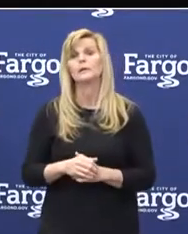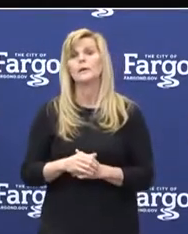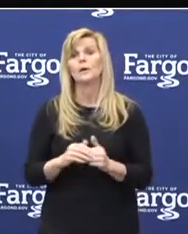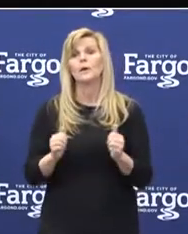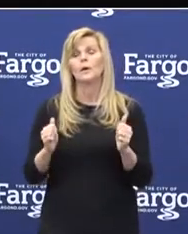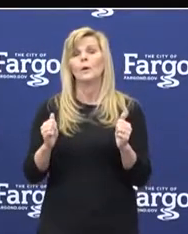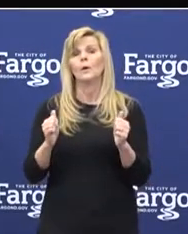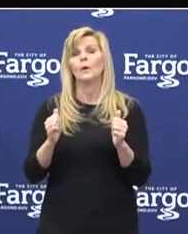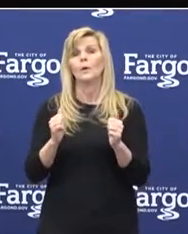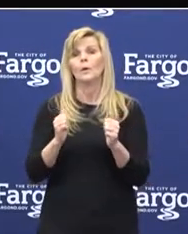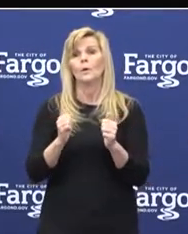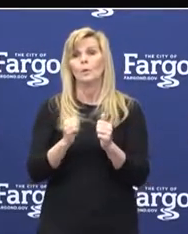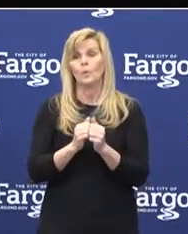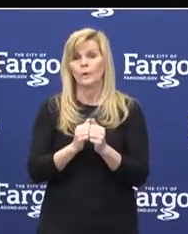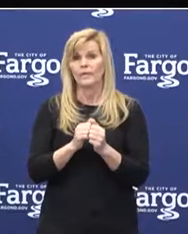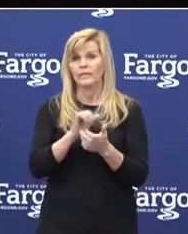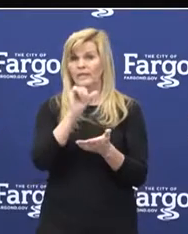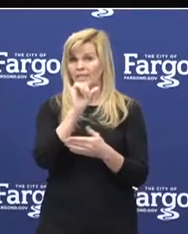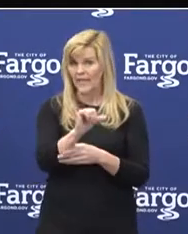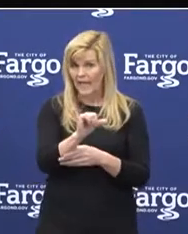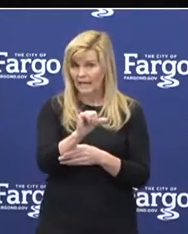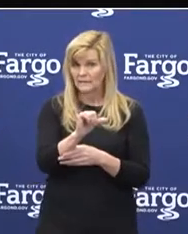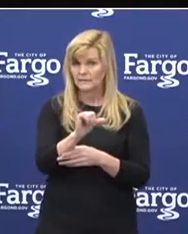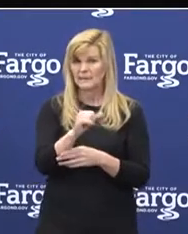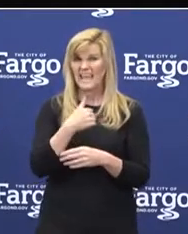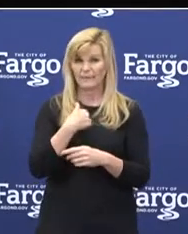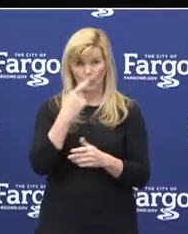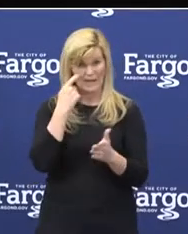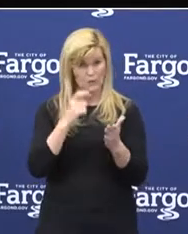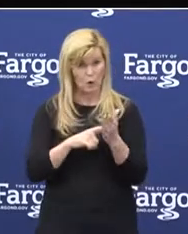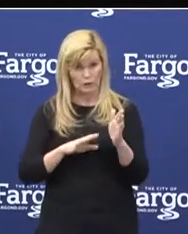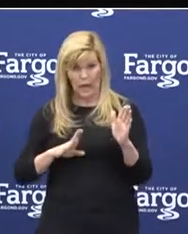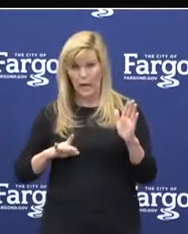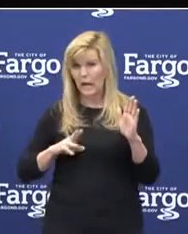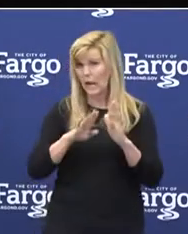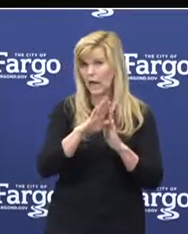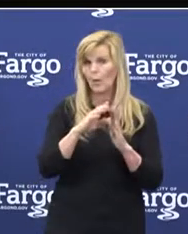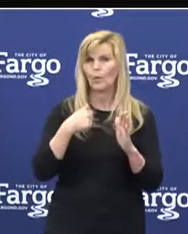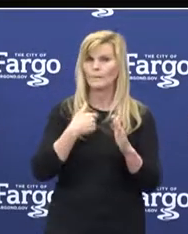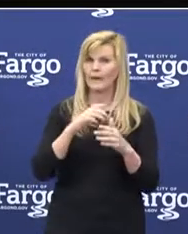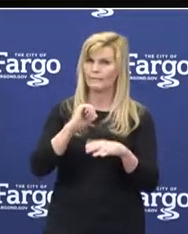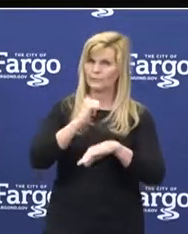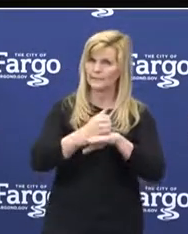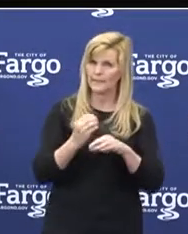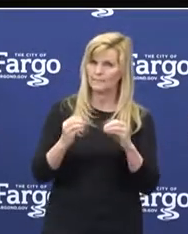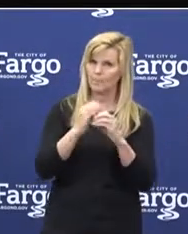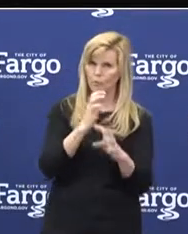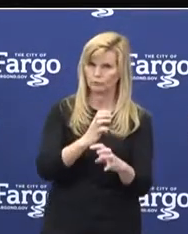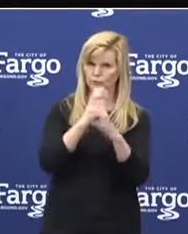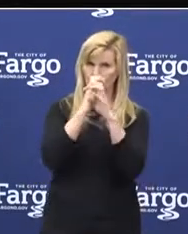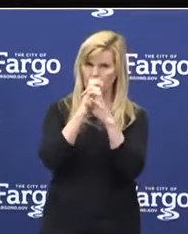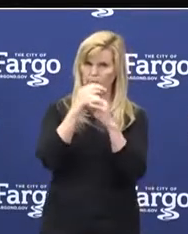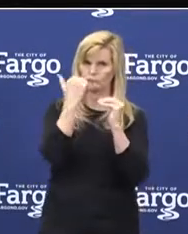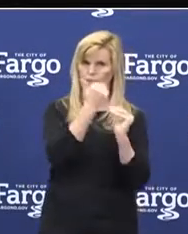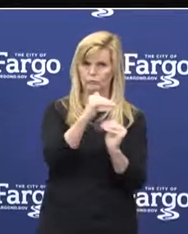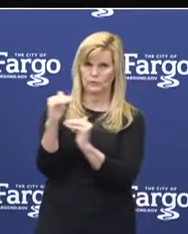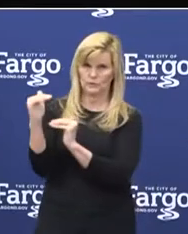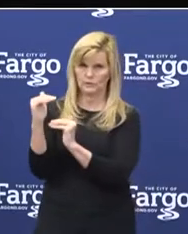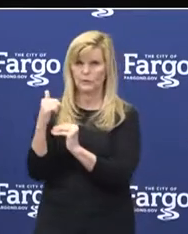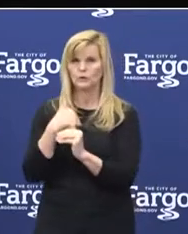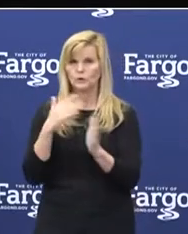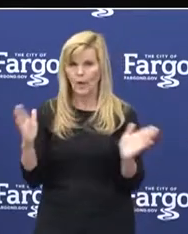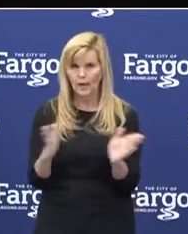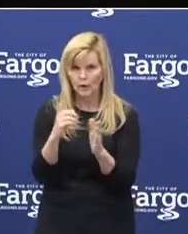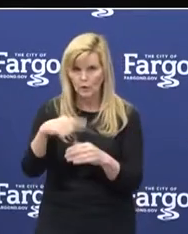That would lead to possible restrictions being reinstated. So I'm encouraging the residents of CAST County and